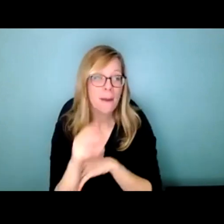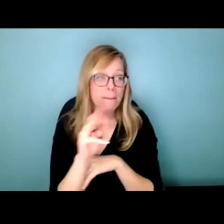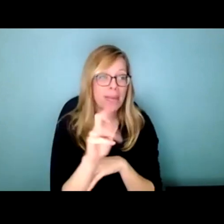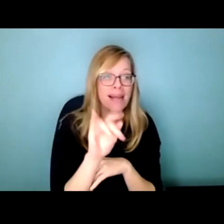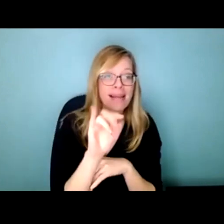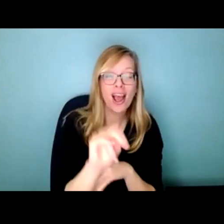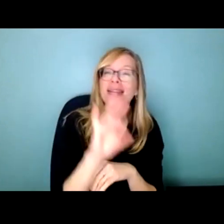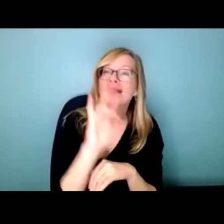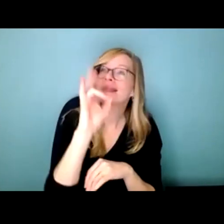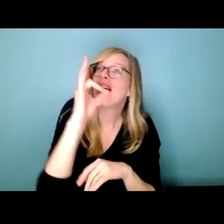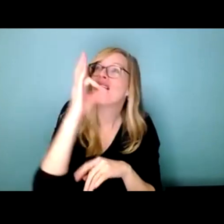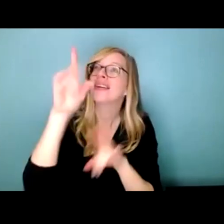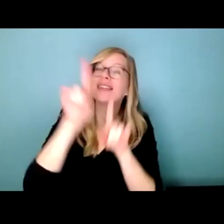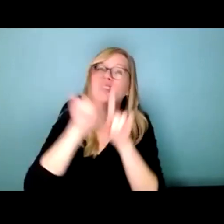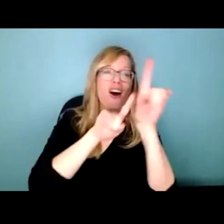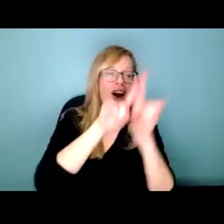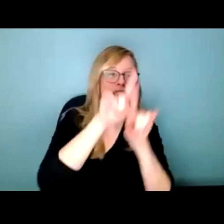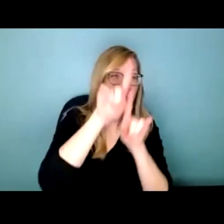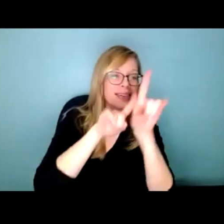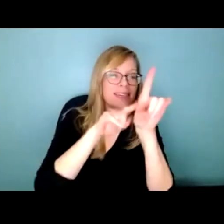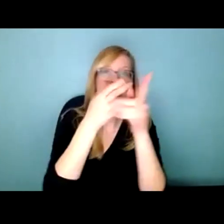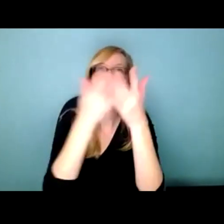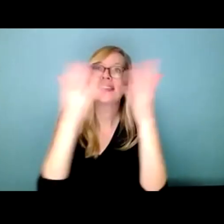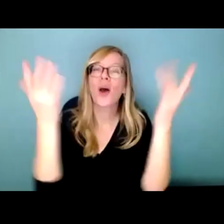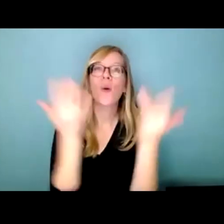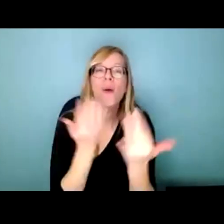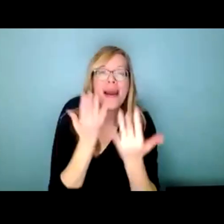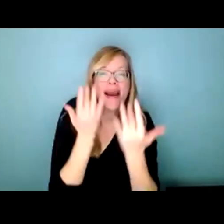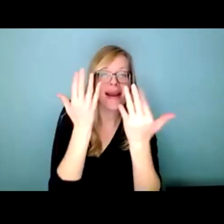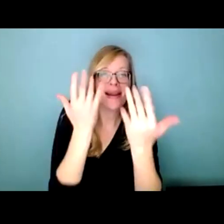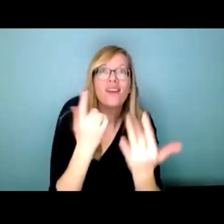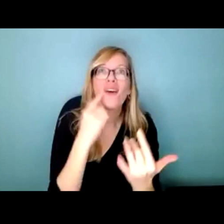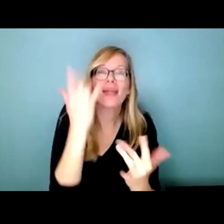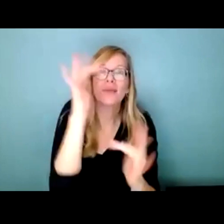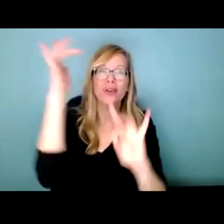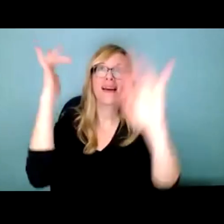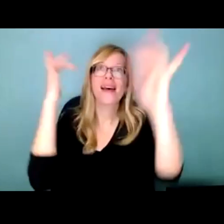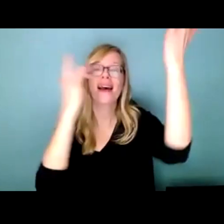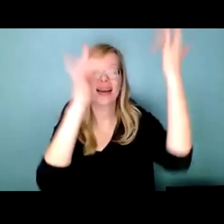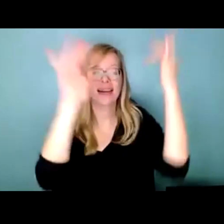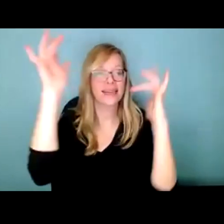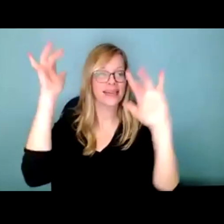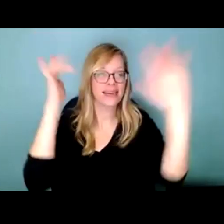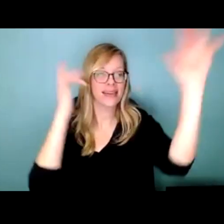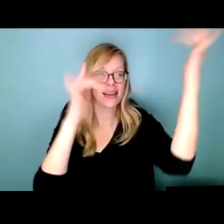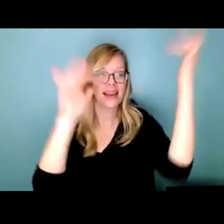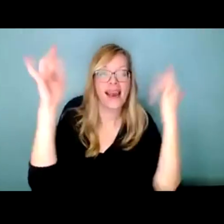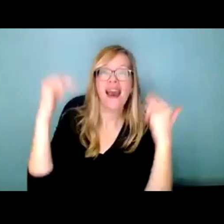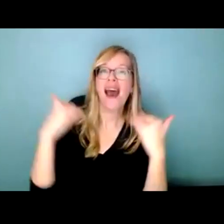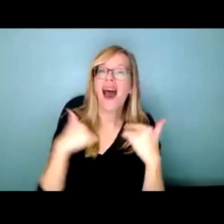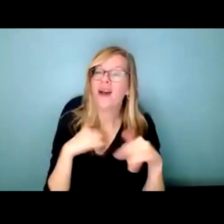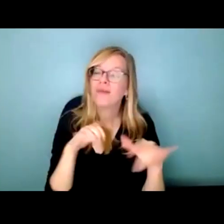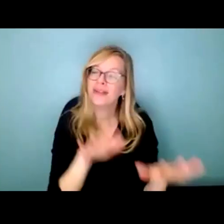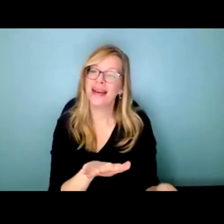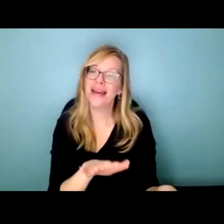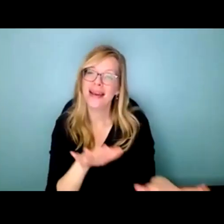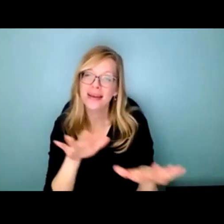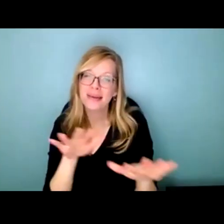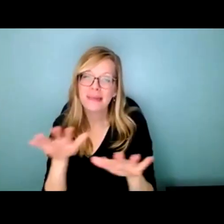stars the wait for to shine. I'm gonna take my